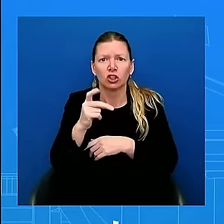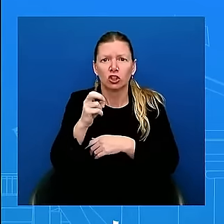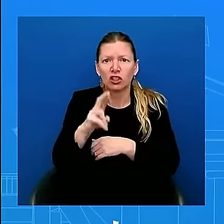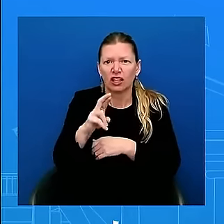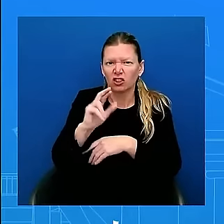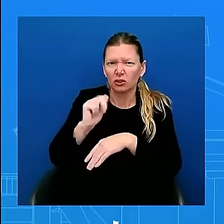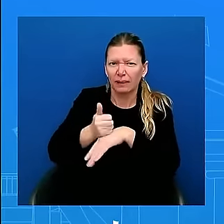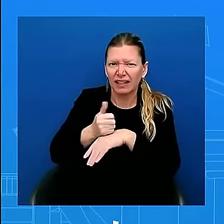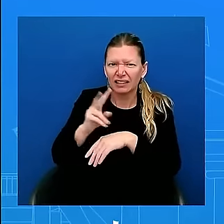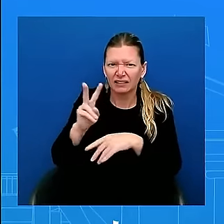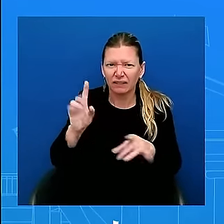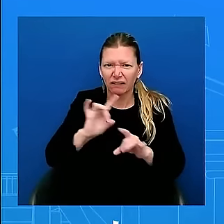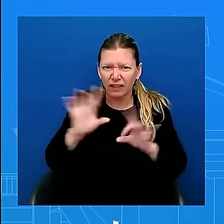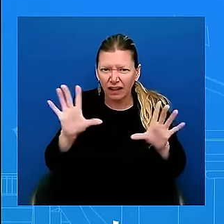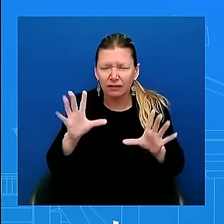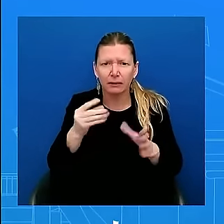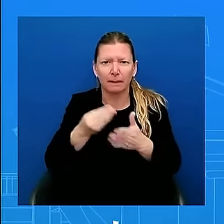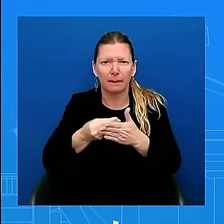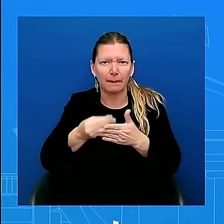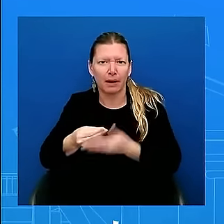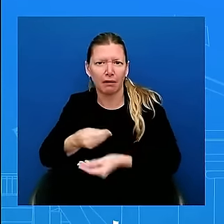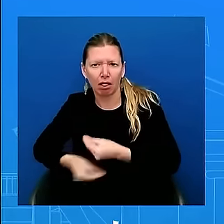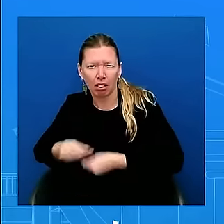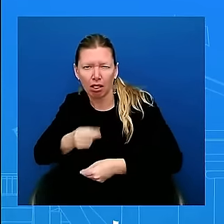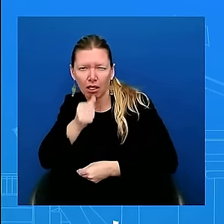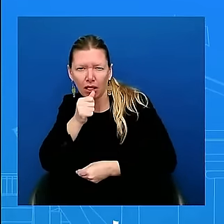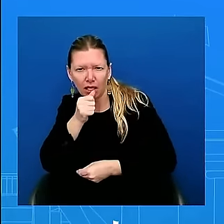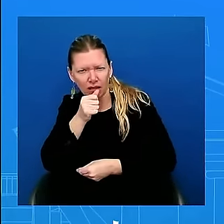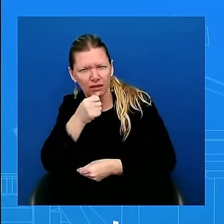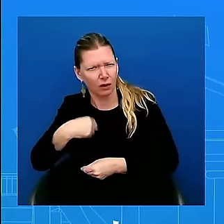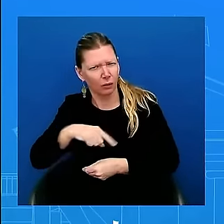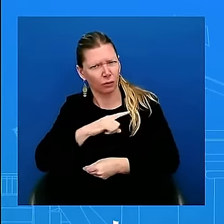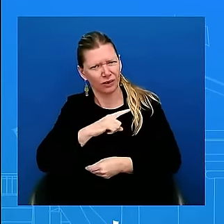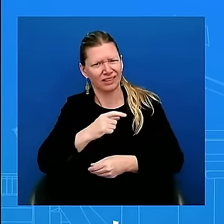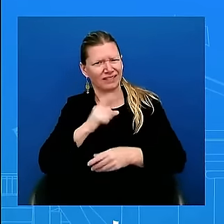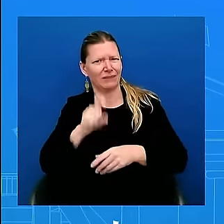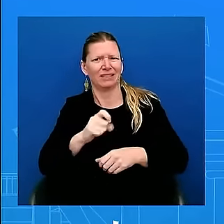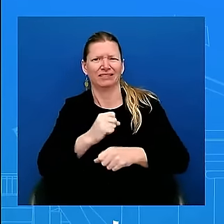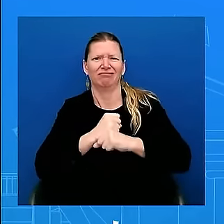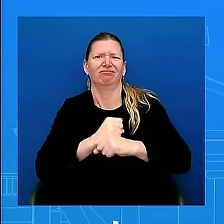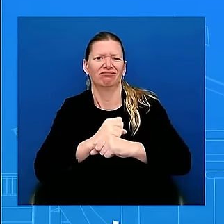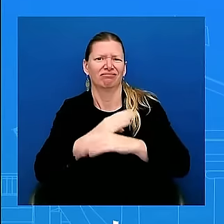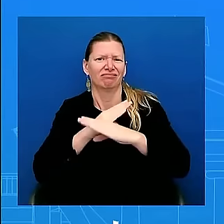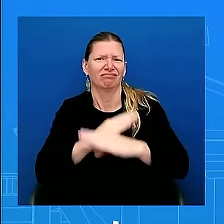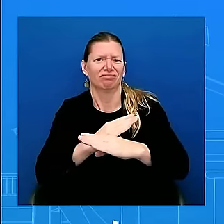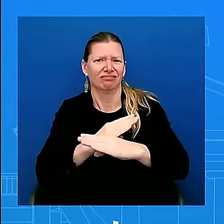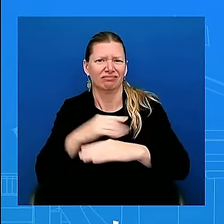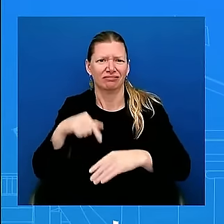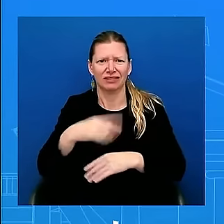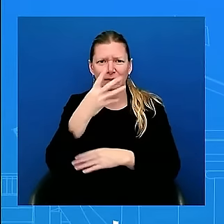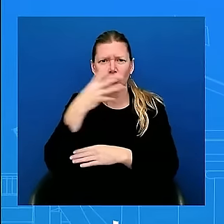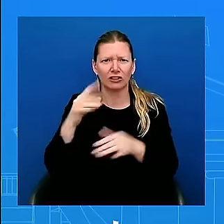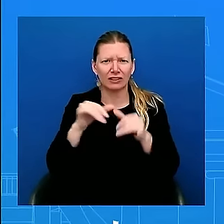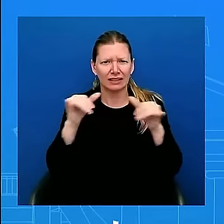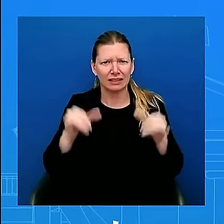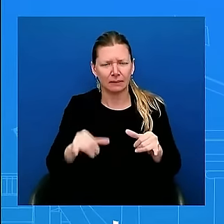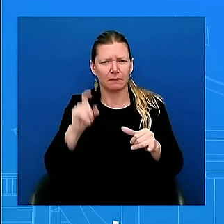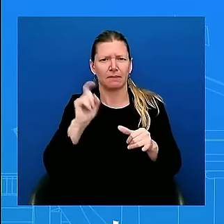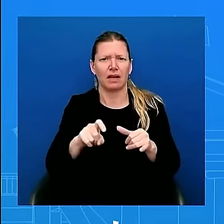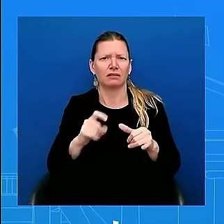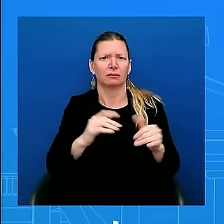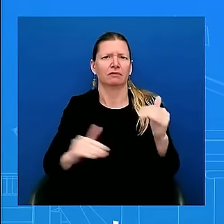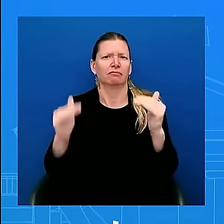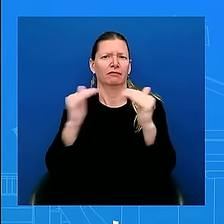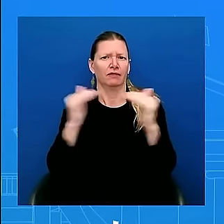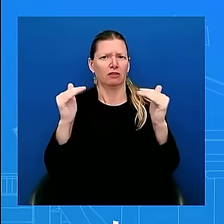families together. That is why in August, eligible spouses of U.S. citizens and their children who have lived here for 10